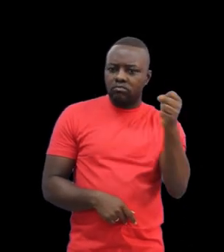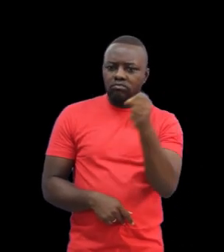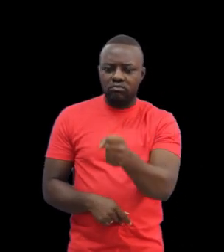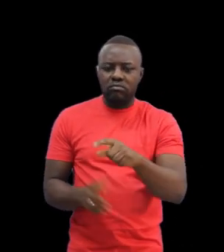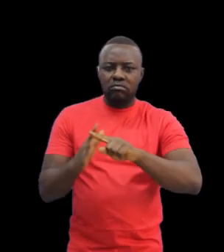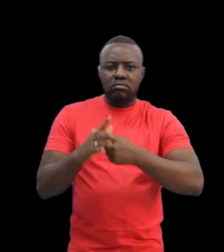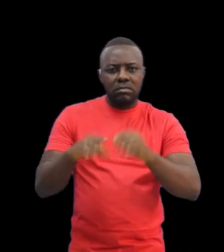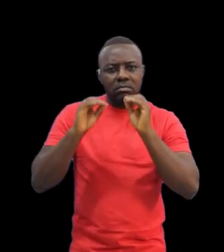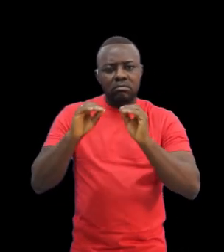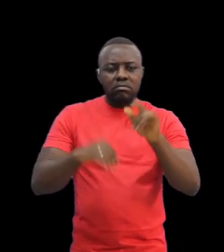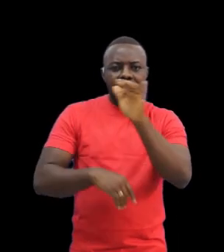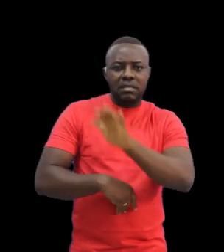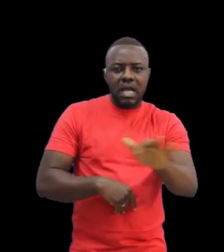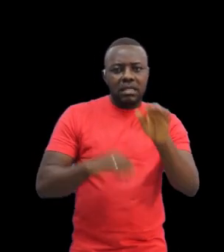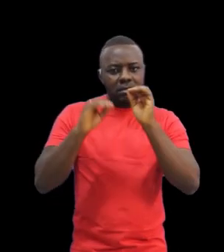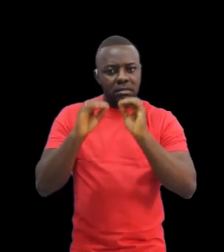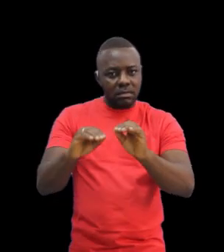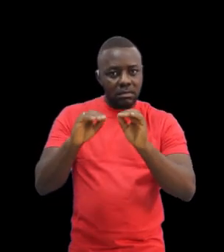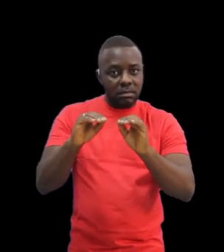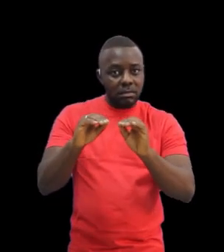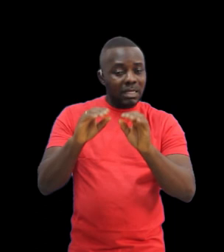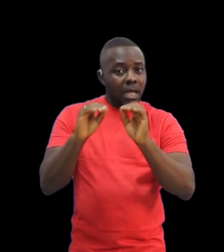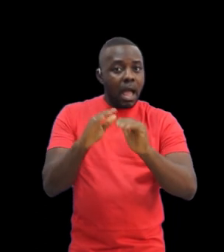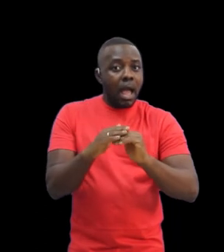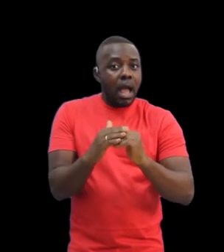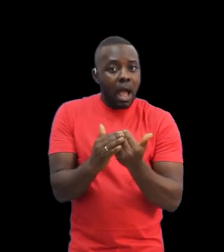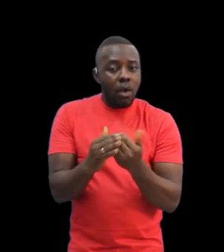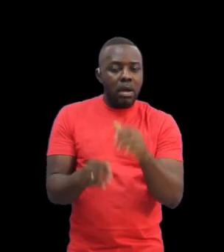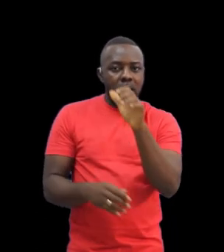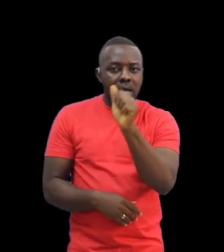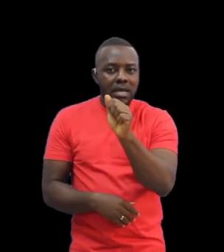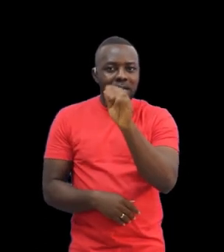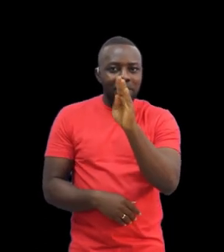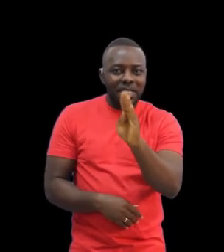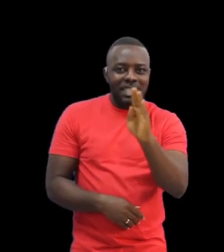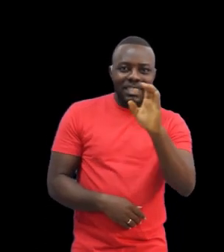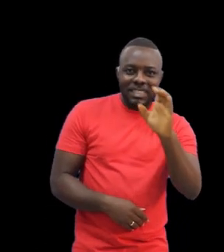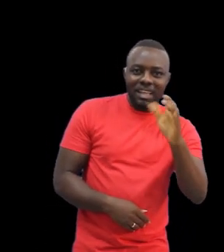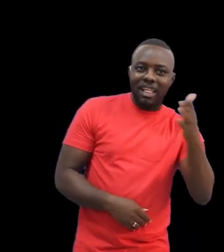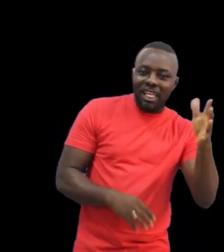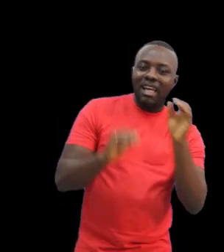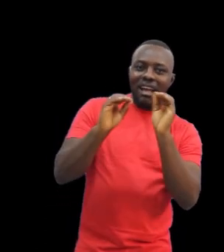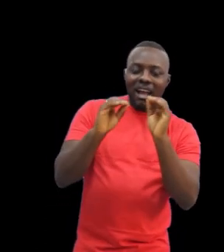He started with the letters in the manual alphabet. A, B, C, etc.